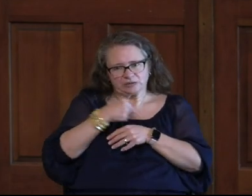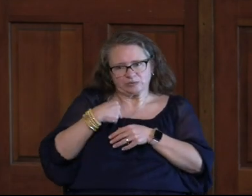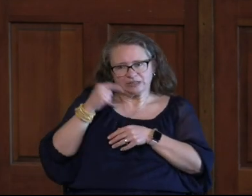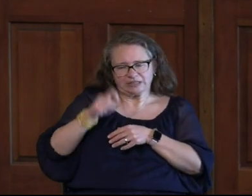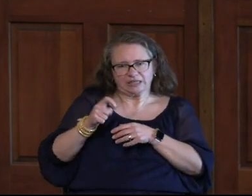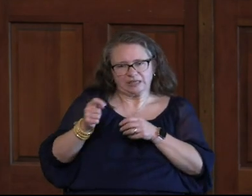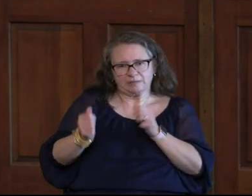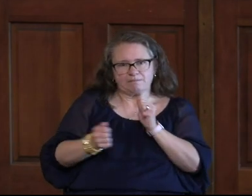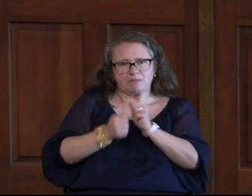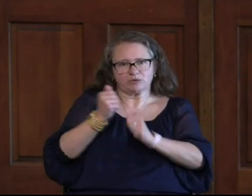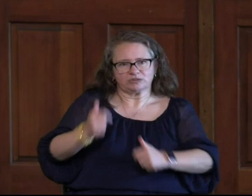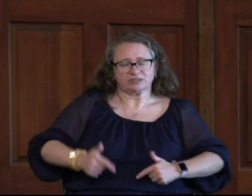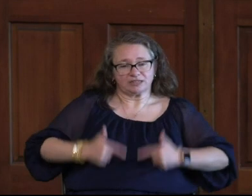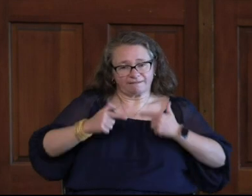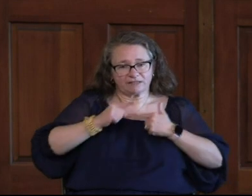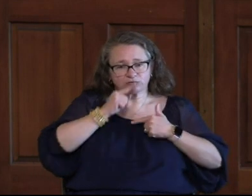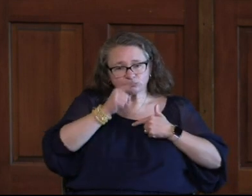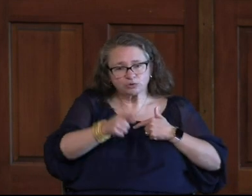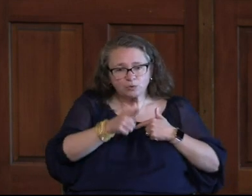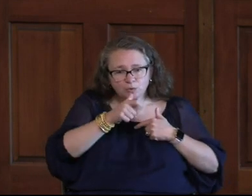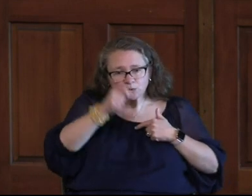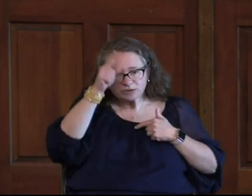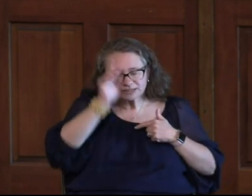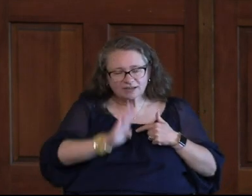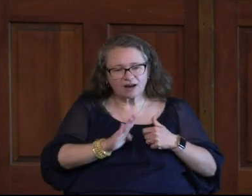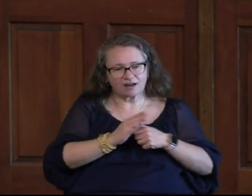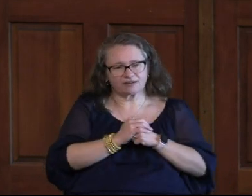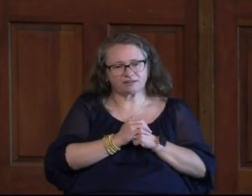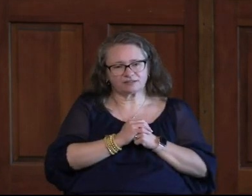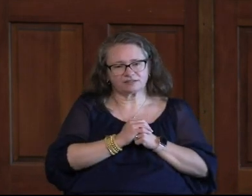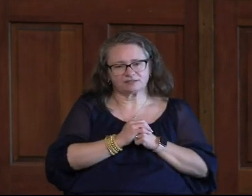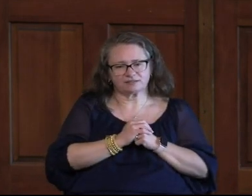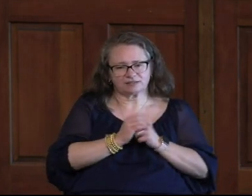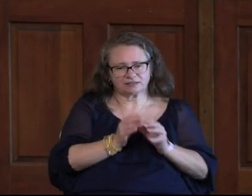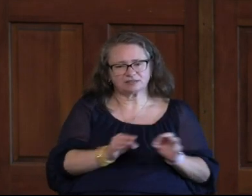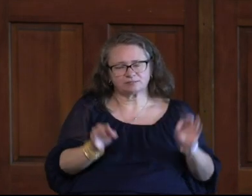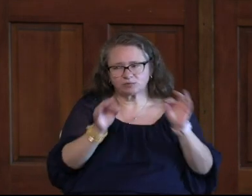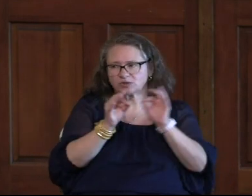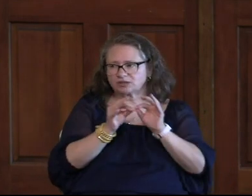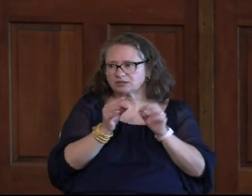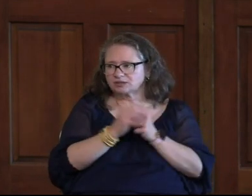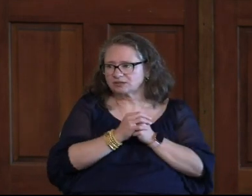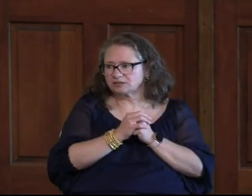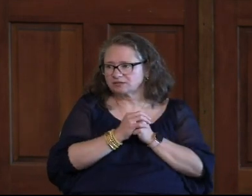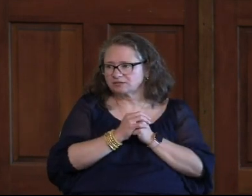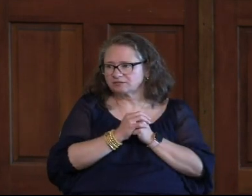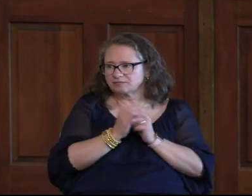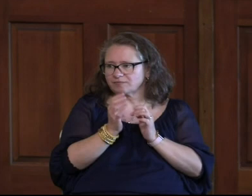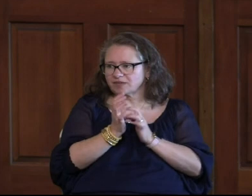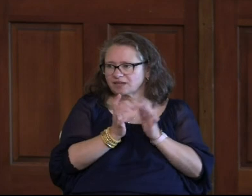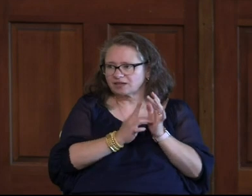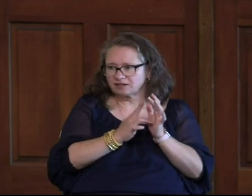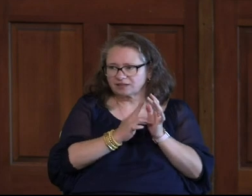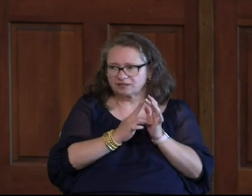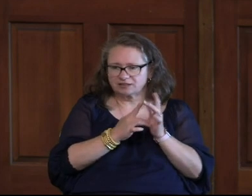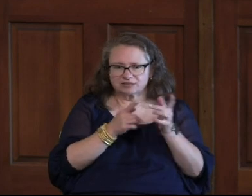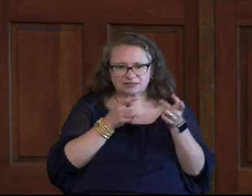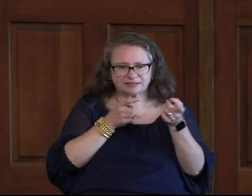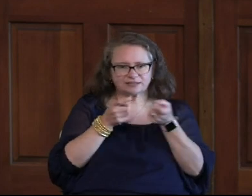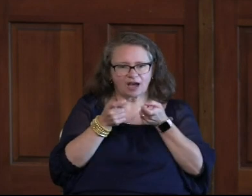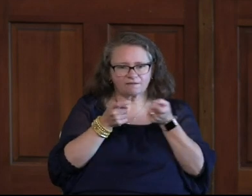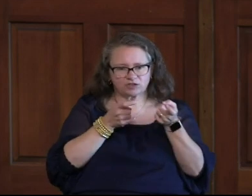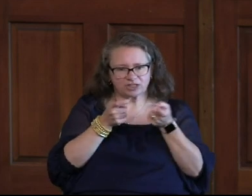Most In Life Is To Remember The Truth Of Who God Is For Us That Is So Important Jesus Is Sovereign